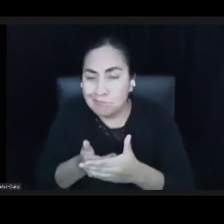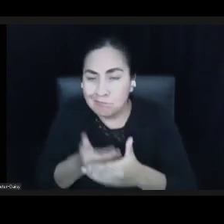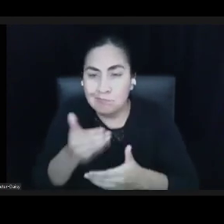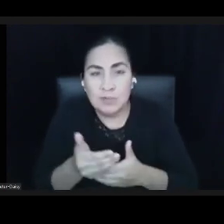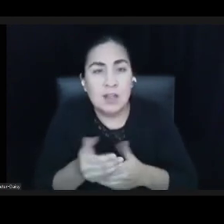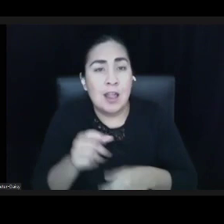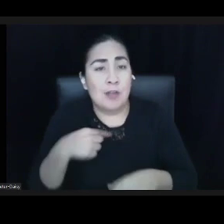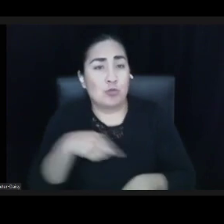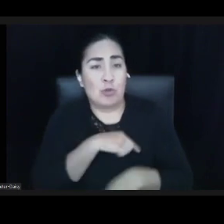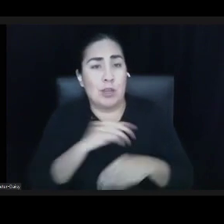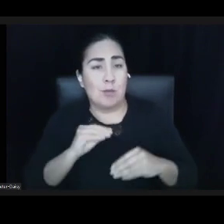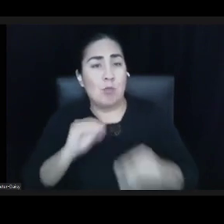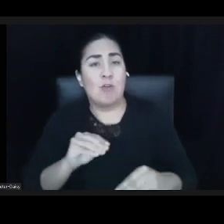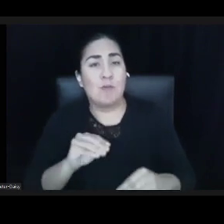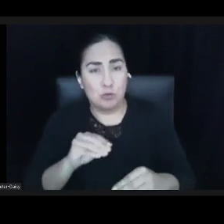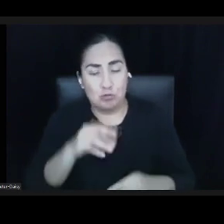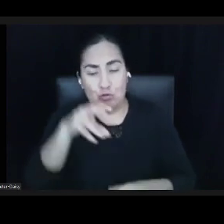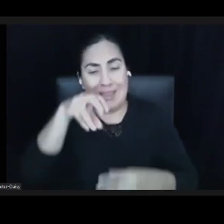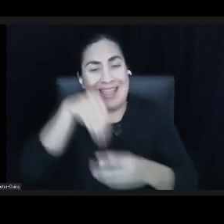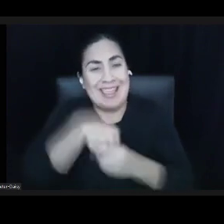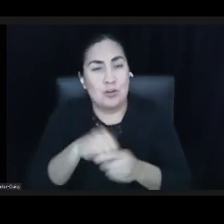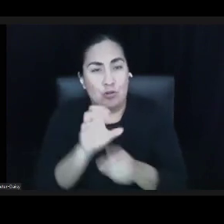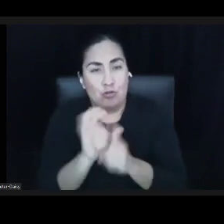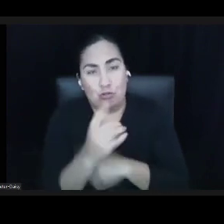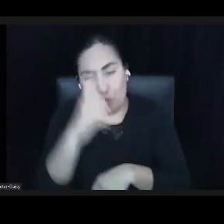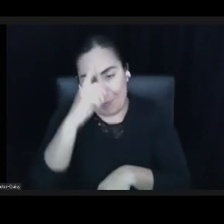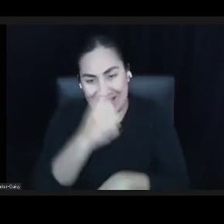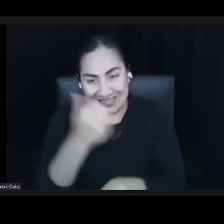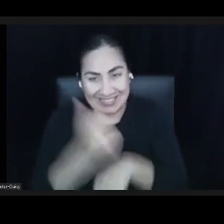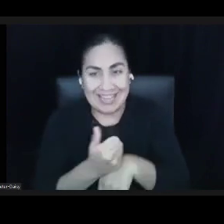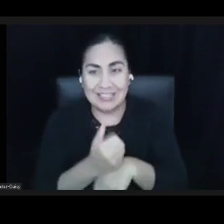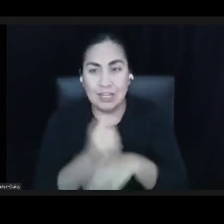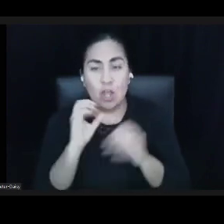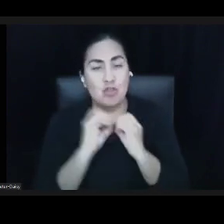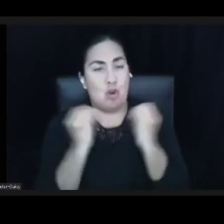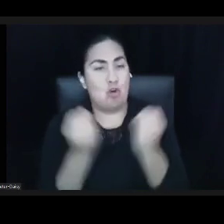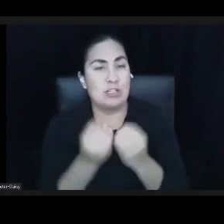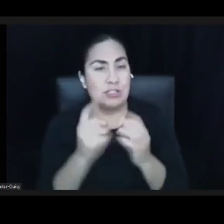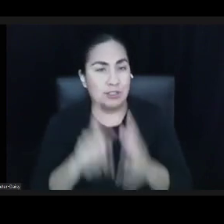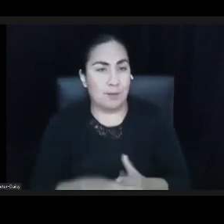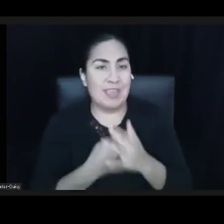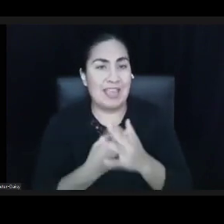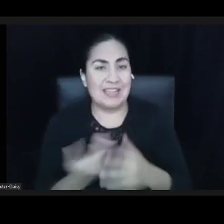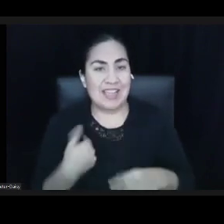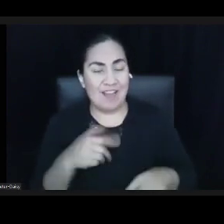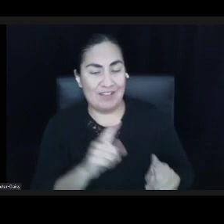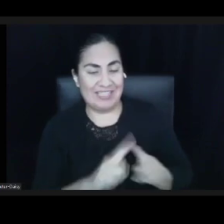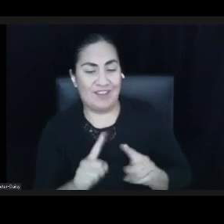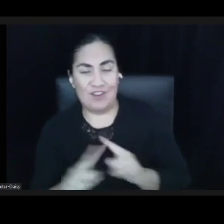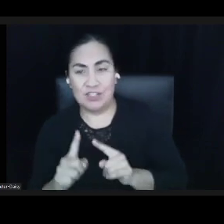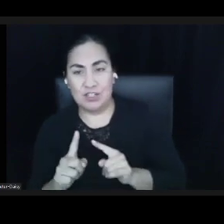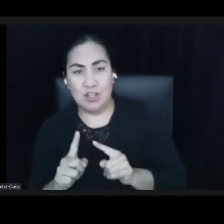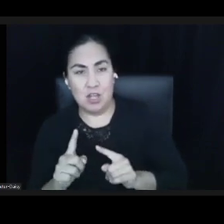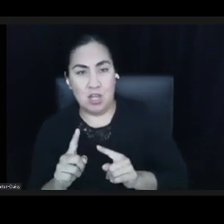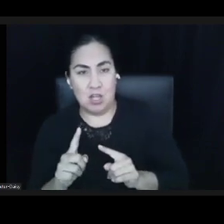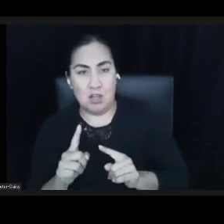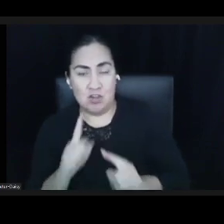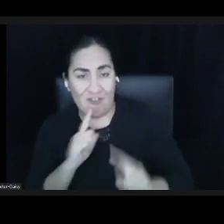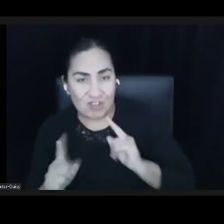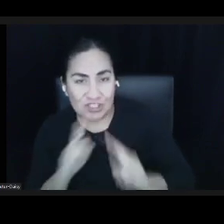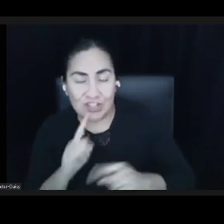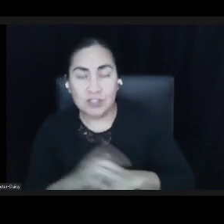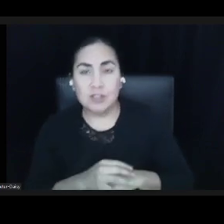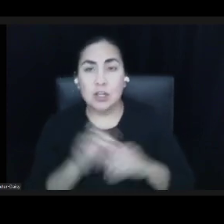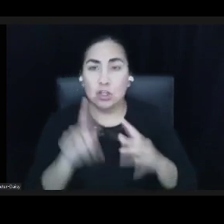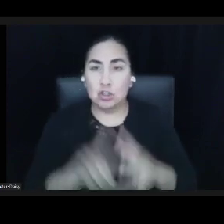intercultural mindset, the organization began to have different conversations. We began to